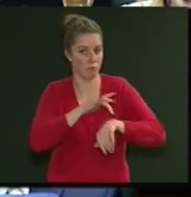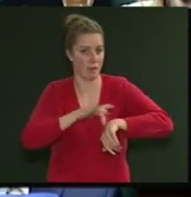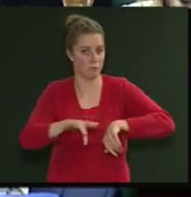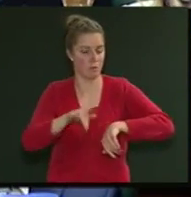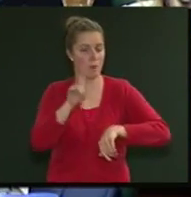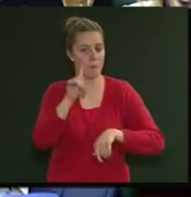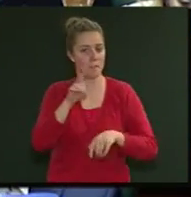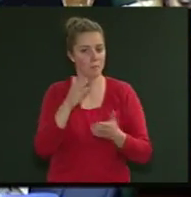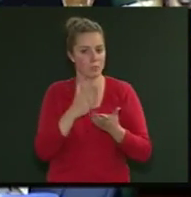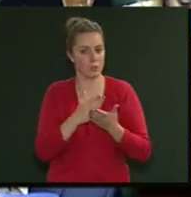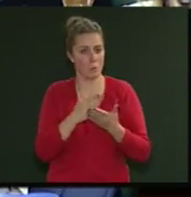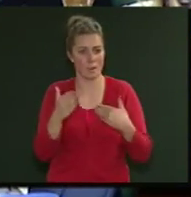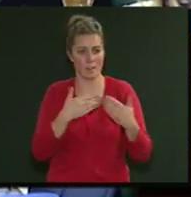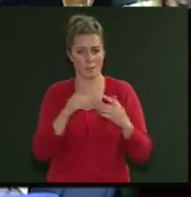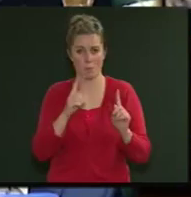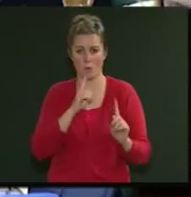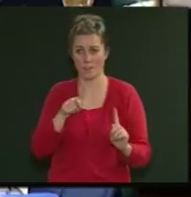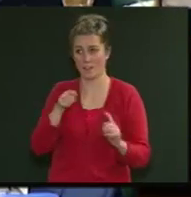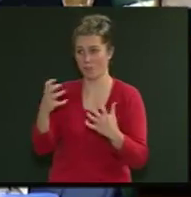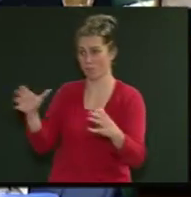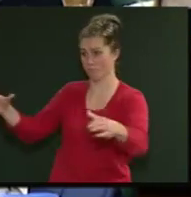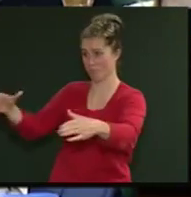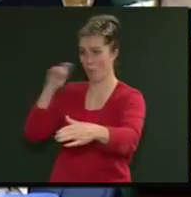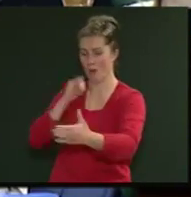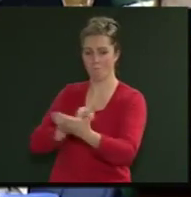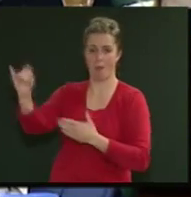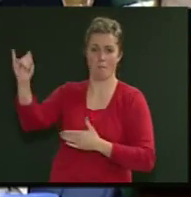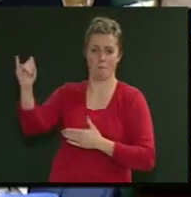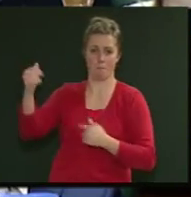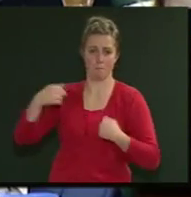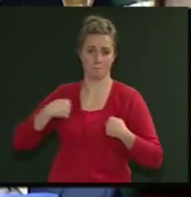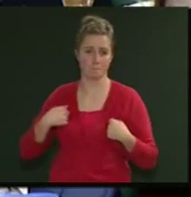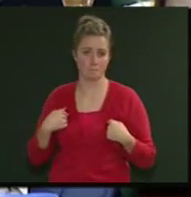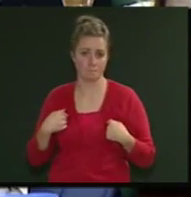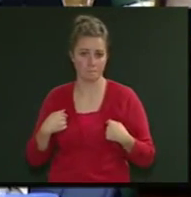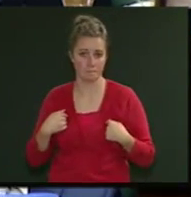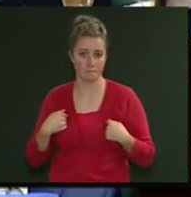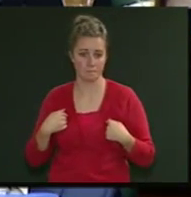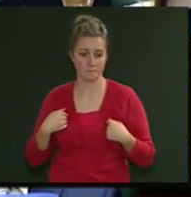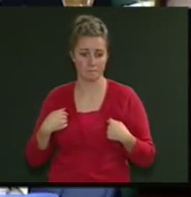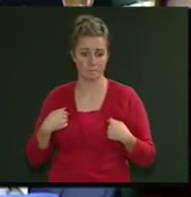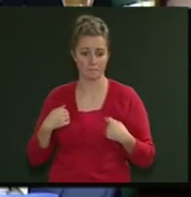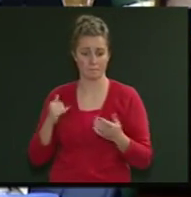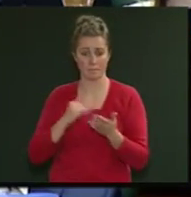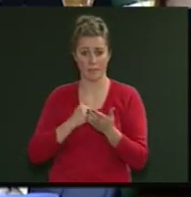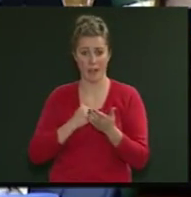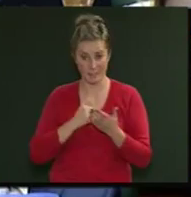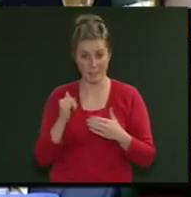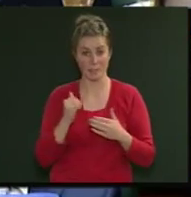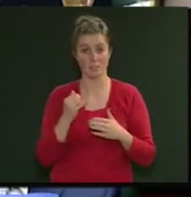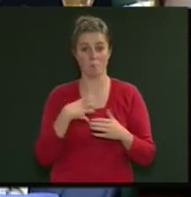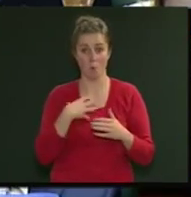pretty sure that no matter what I said, that lot would speak against more than $4 billion